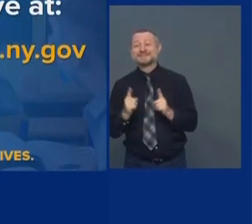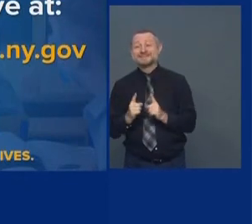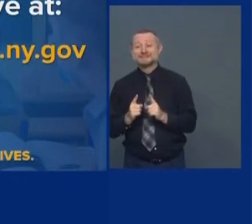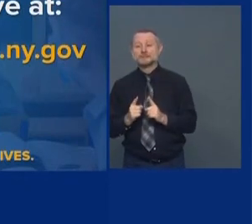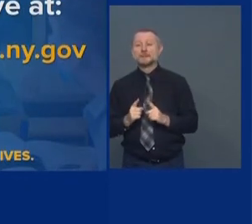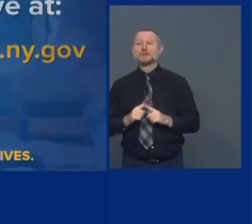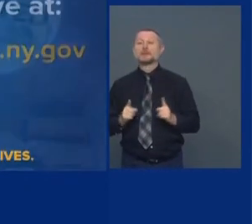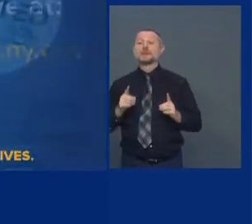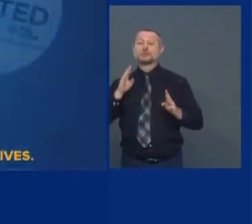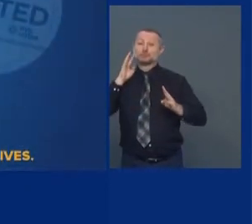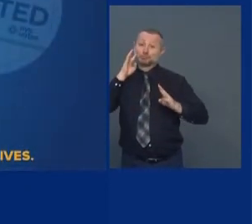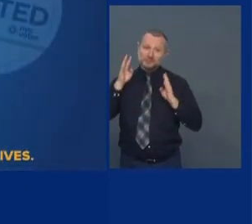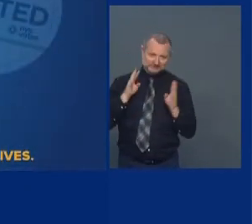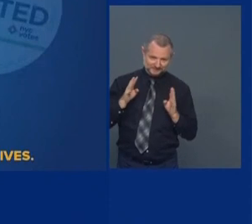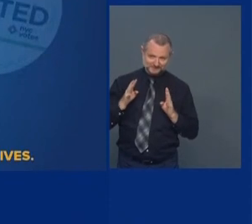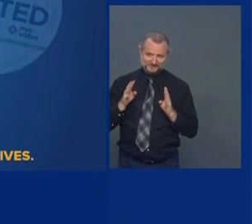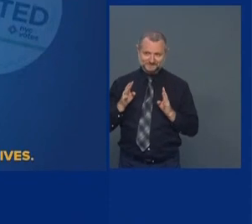attractive.